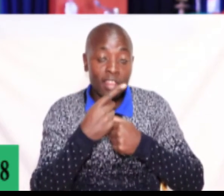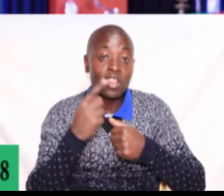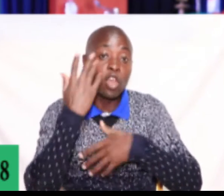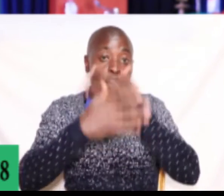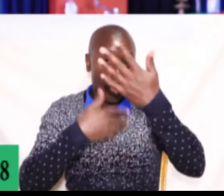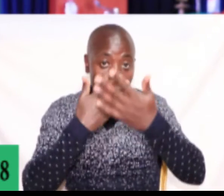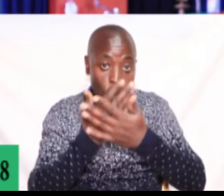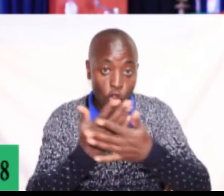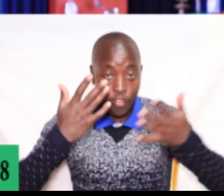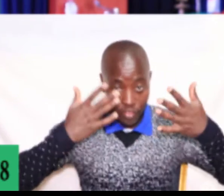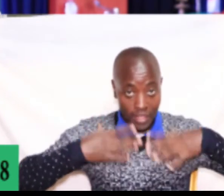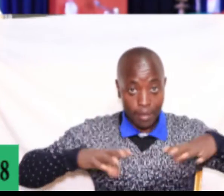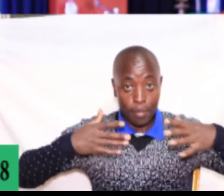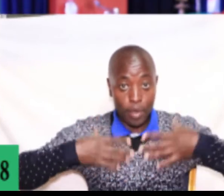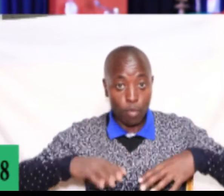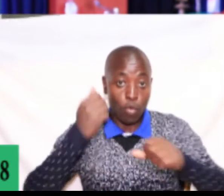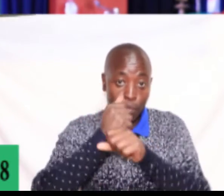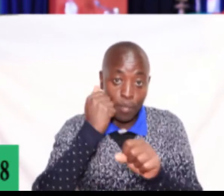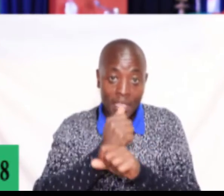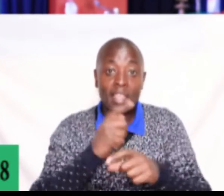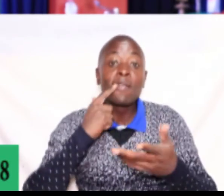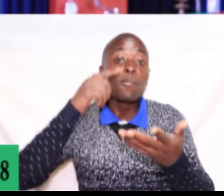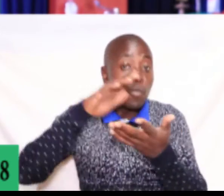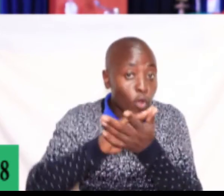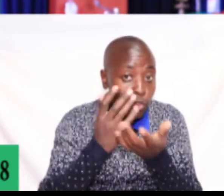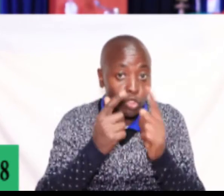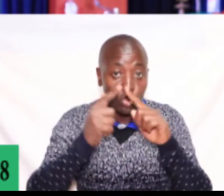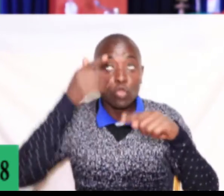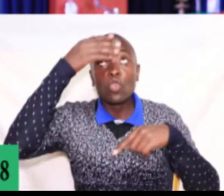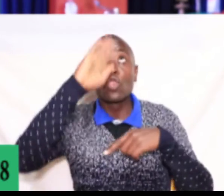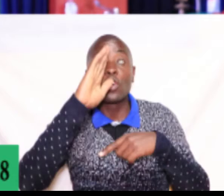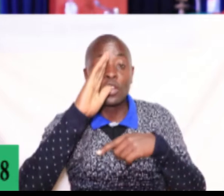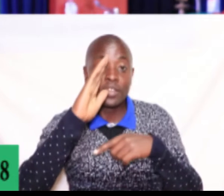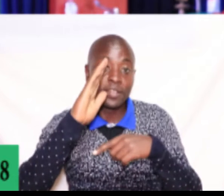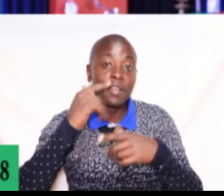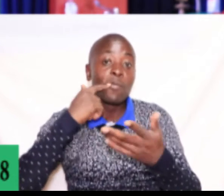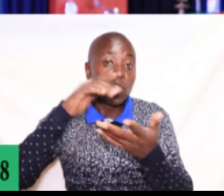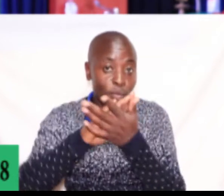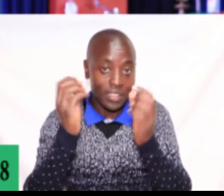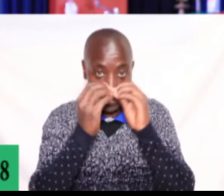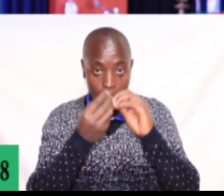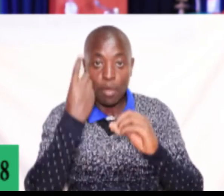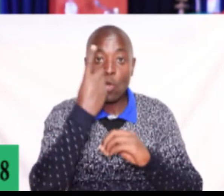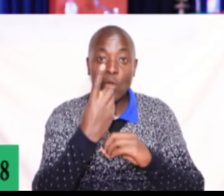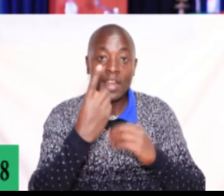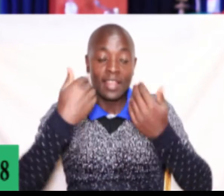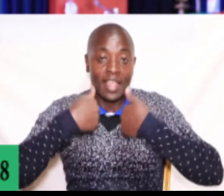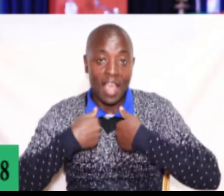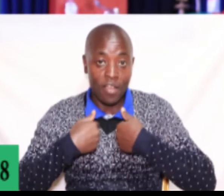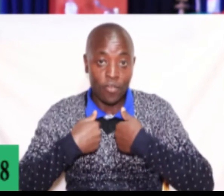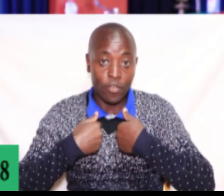was the people making promises to God. The promise number one they made